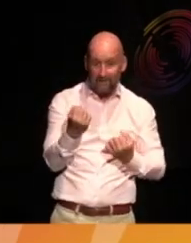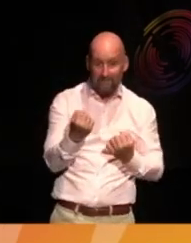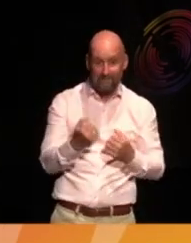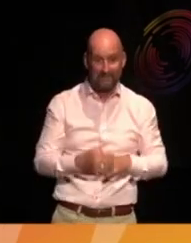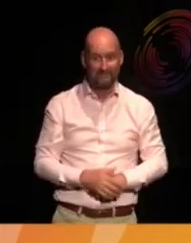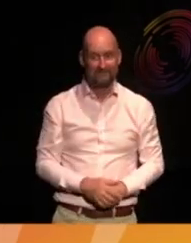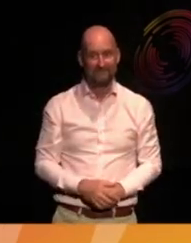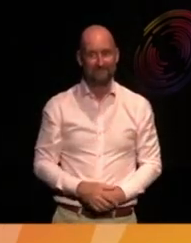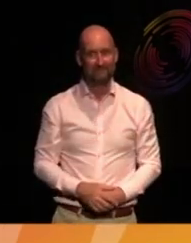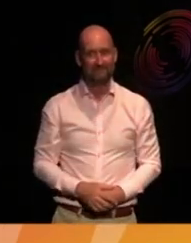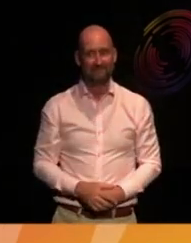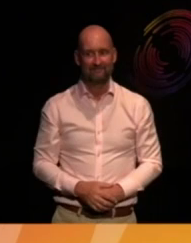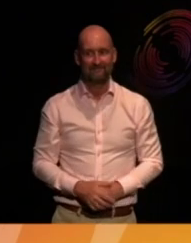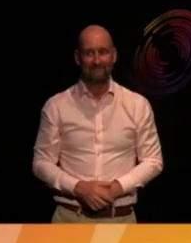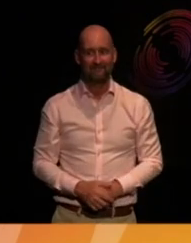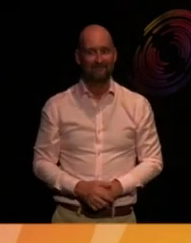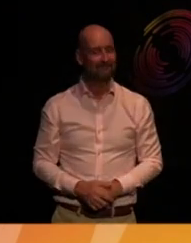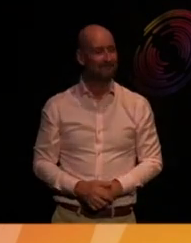Yeah, hiya.